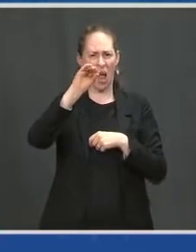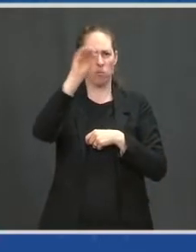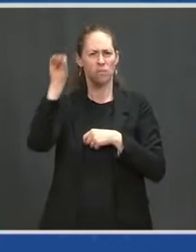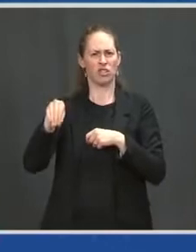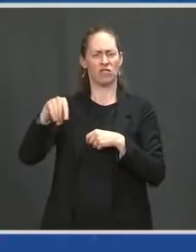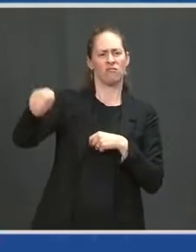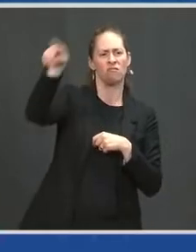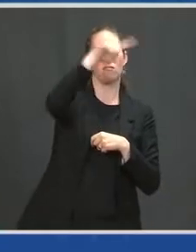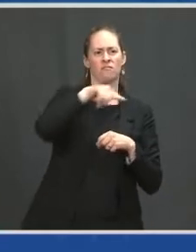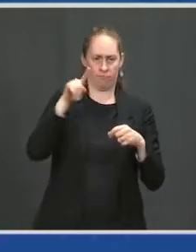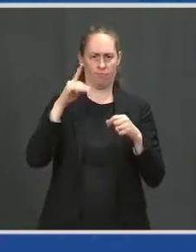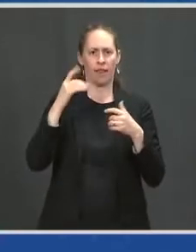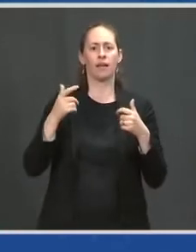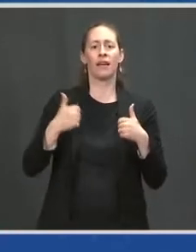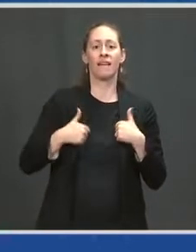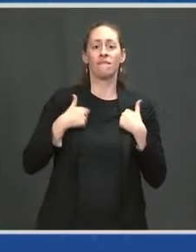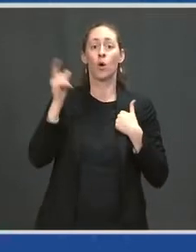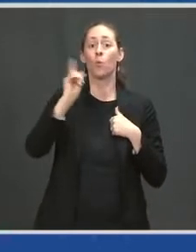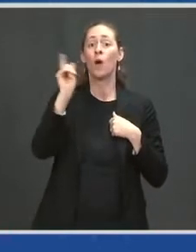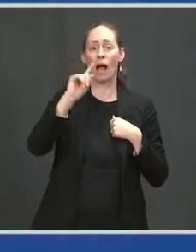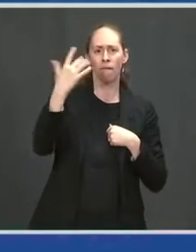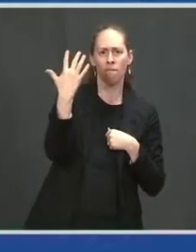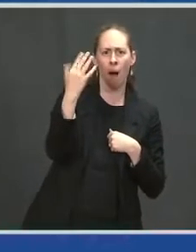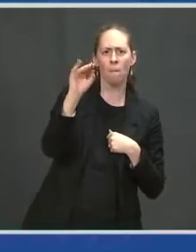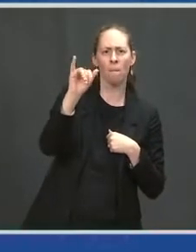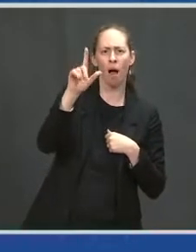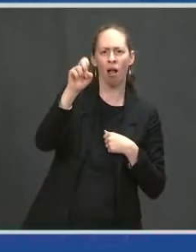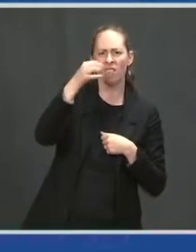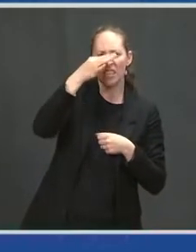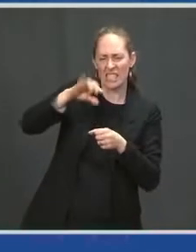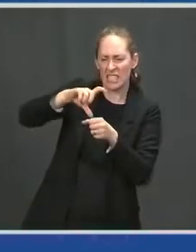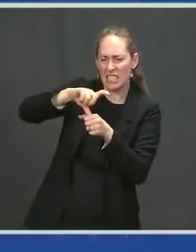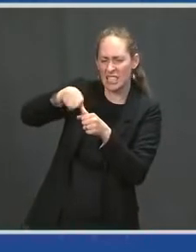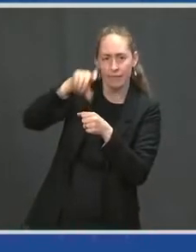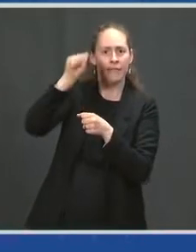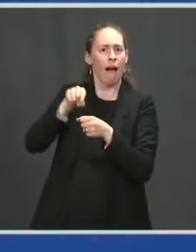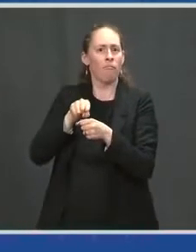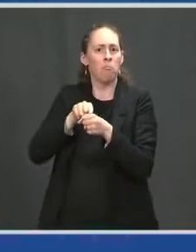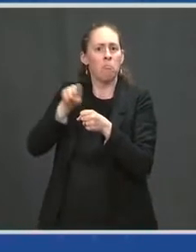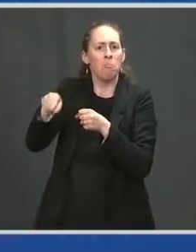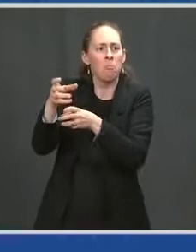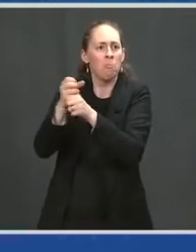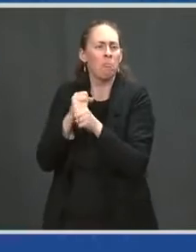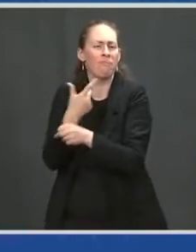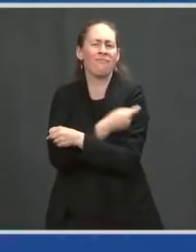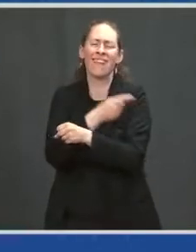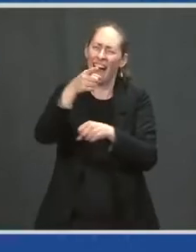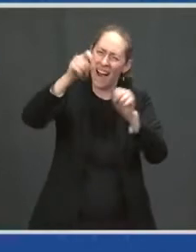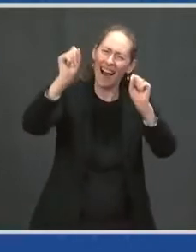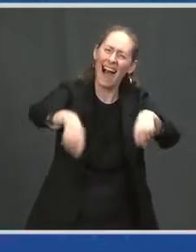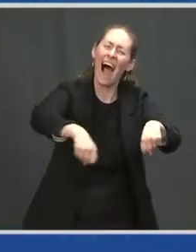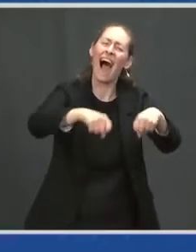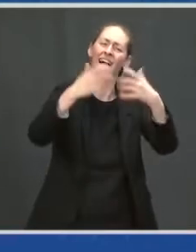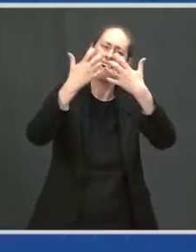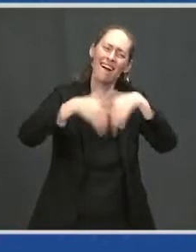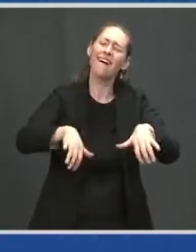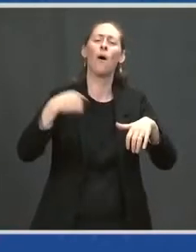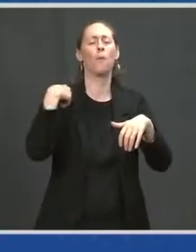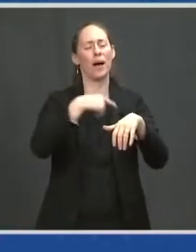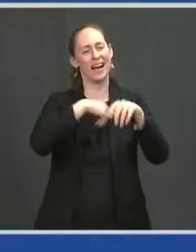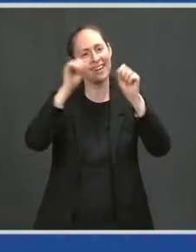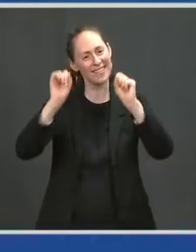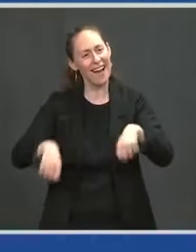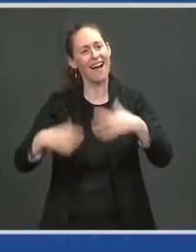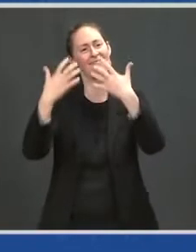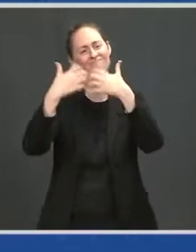a site where you can get a vaccination. You can do this and we will do this. Thank